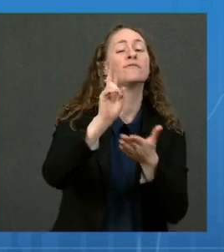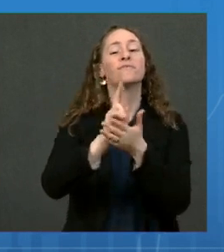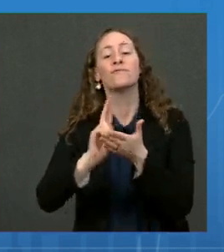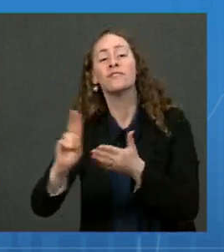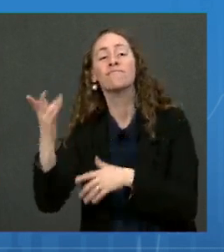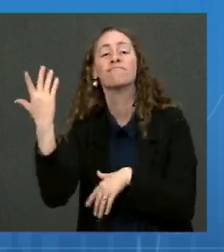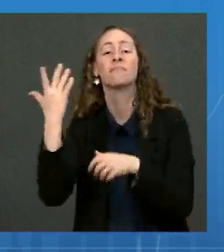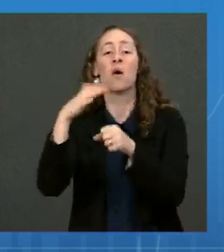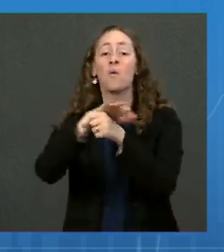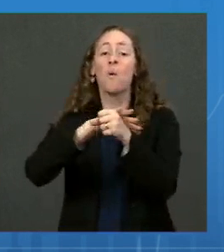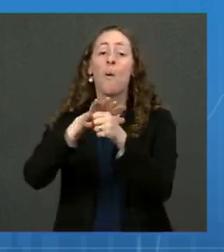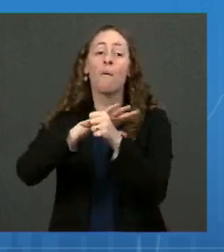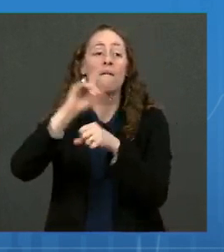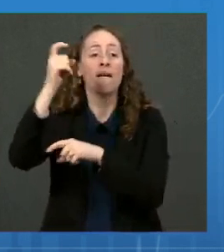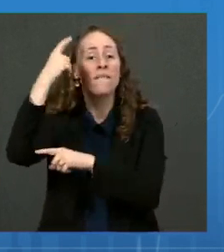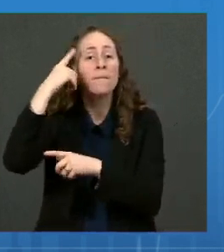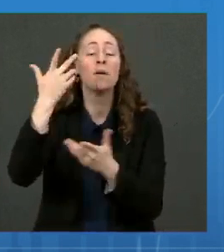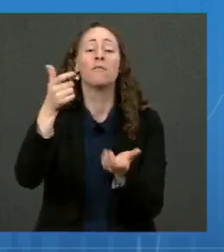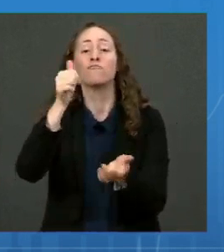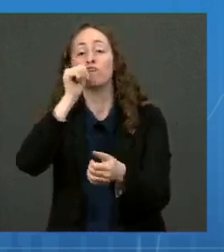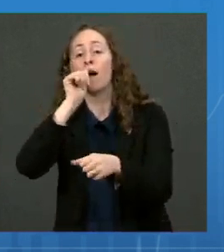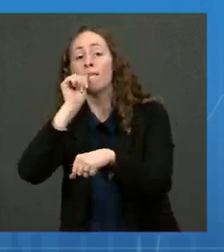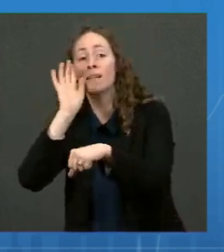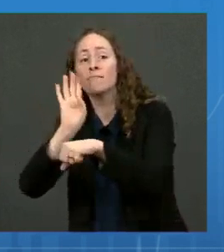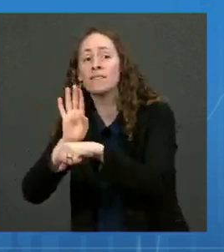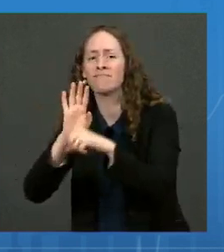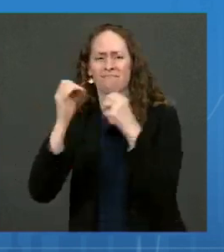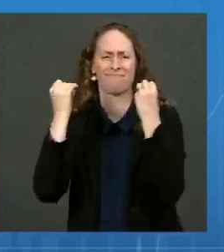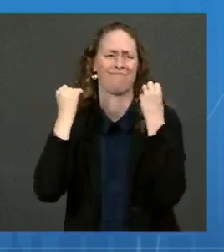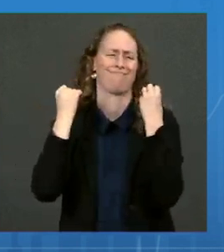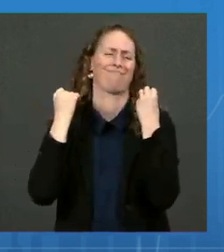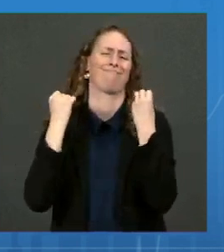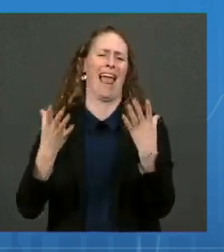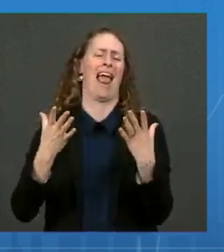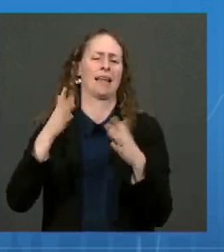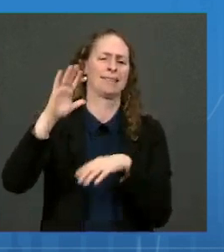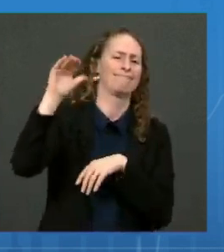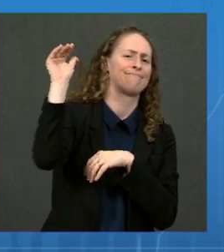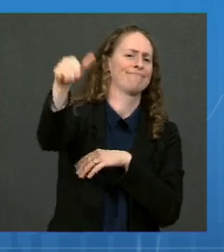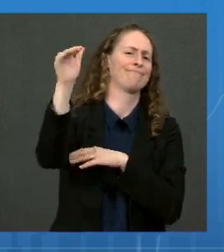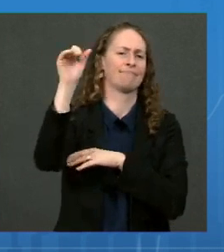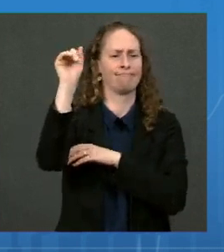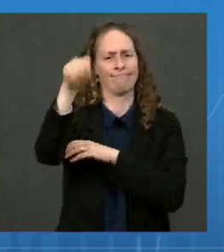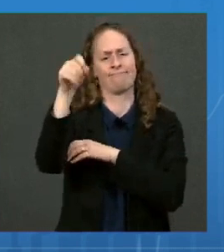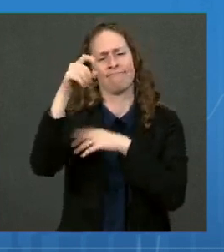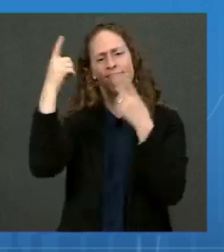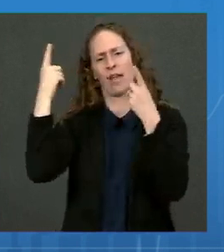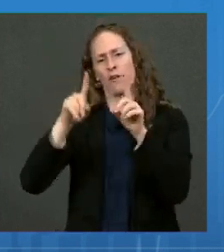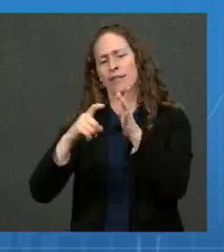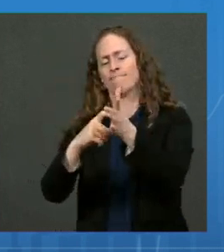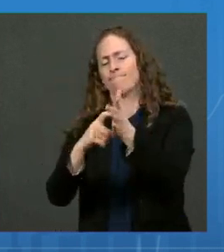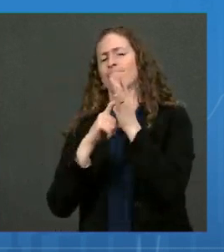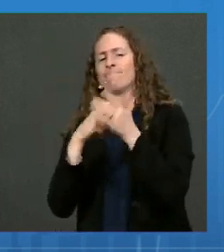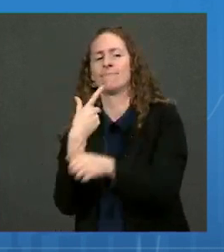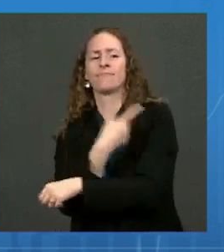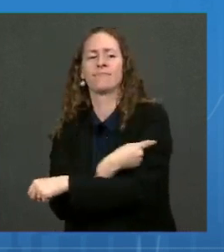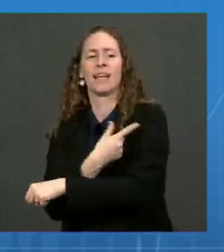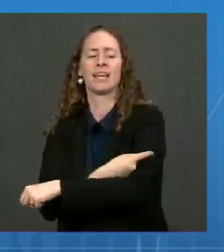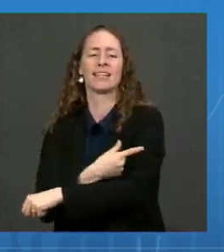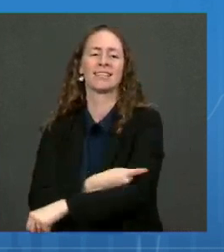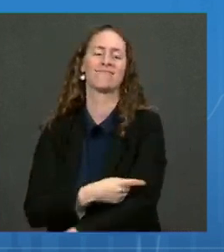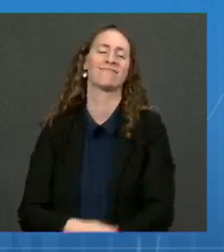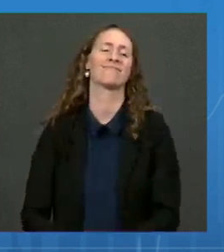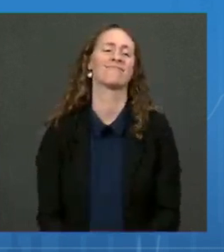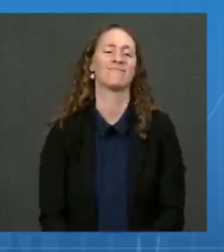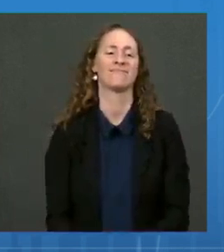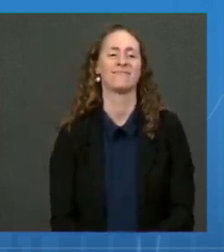to private businesses, have already stepped up to adopt vaccination requirements. These vaccination requirements